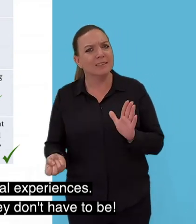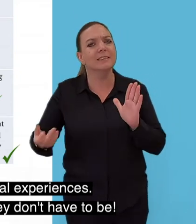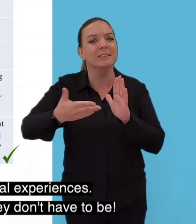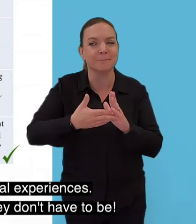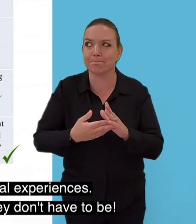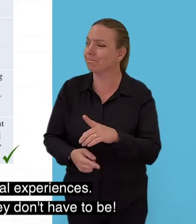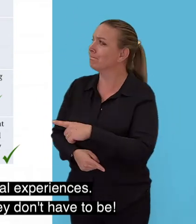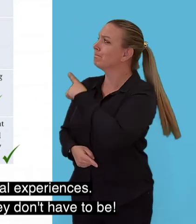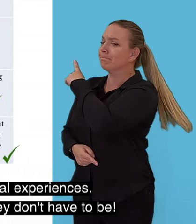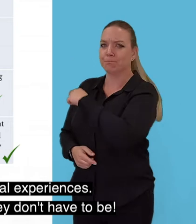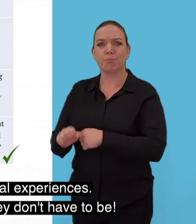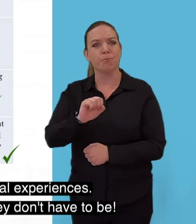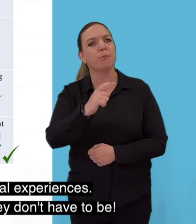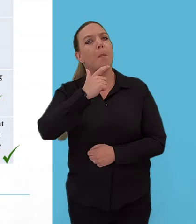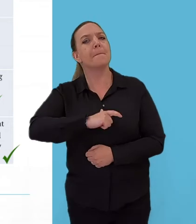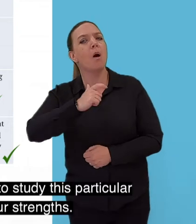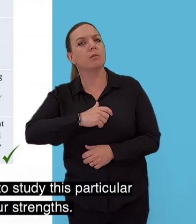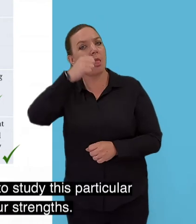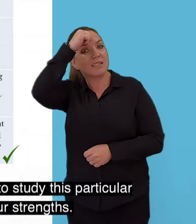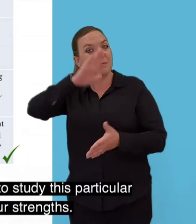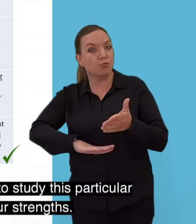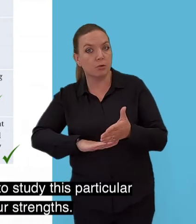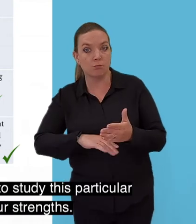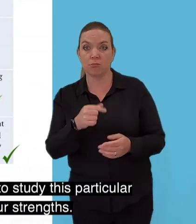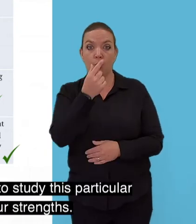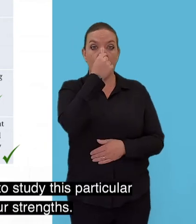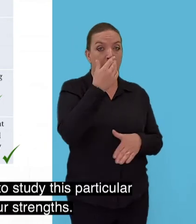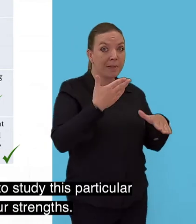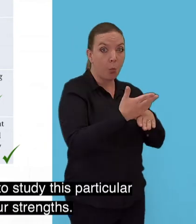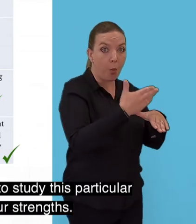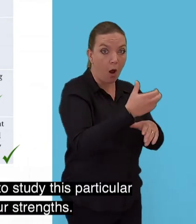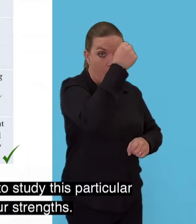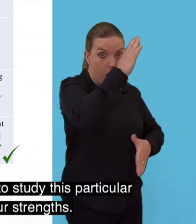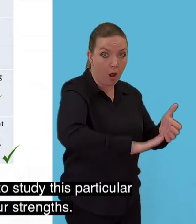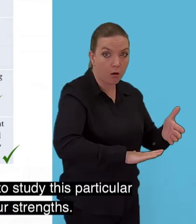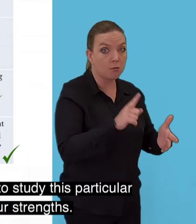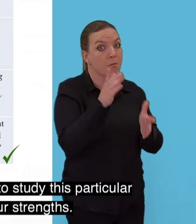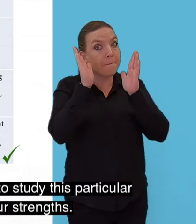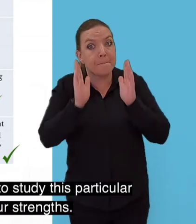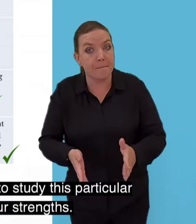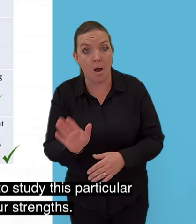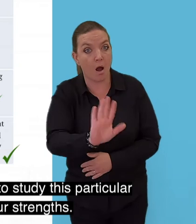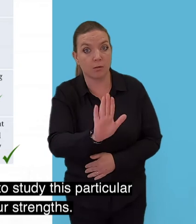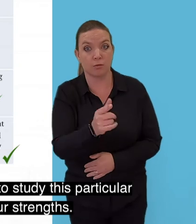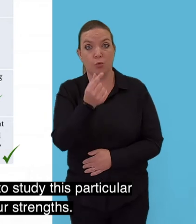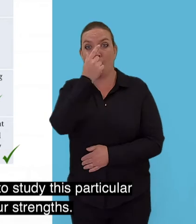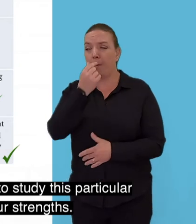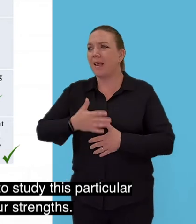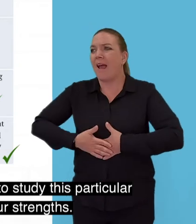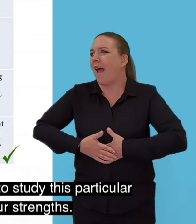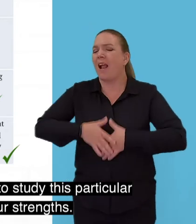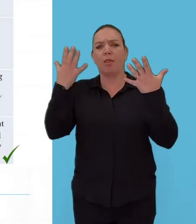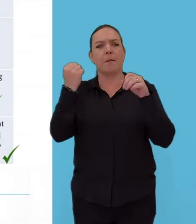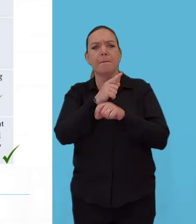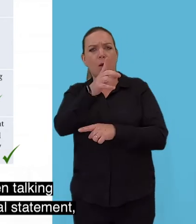These can be from your work experience but they don't have to be. Are there anything that has informed your decision to study this particular subject at university level?